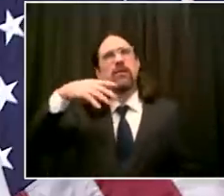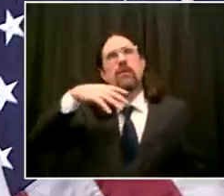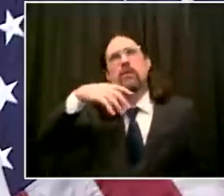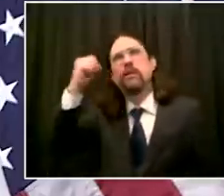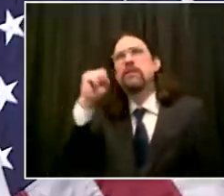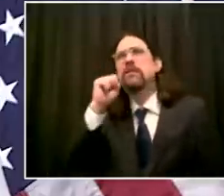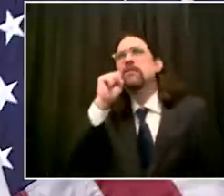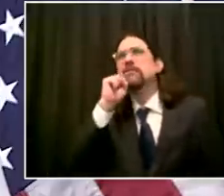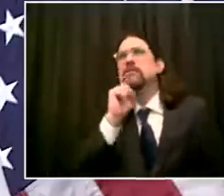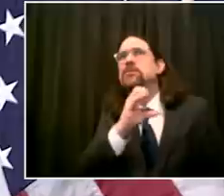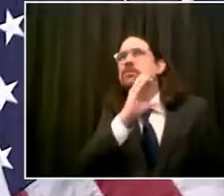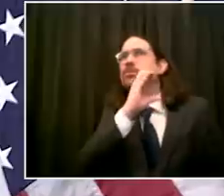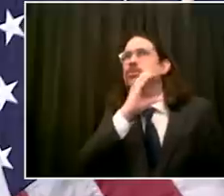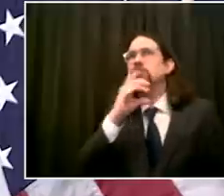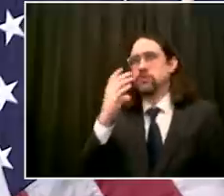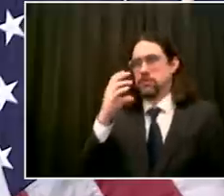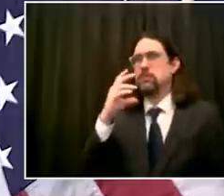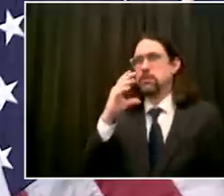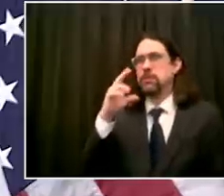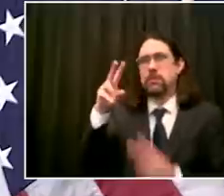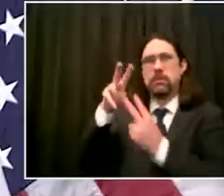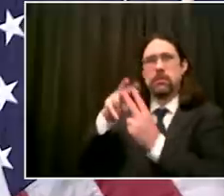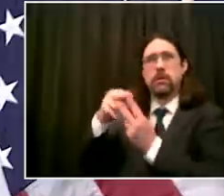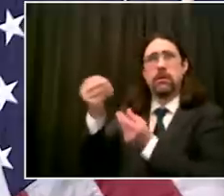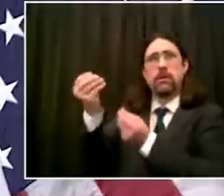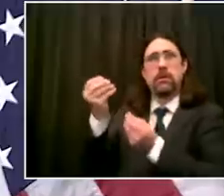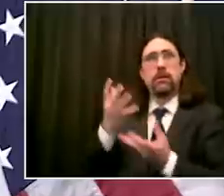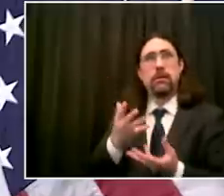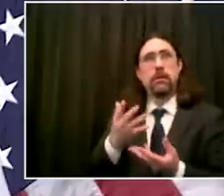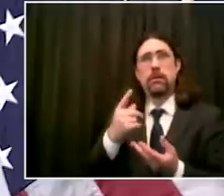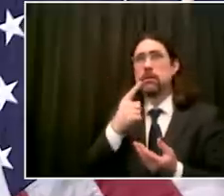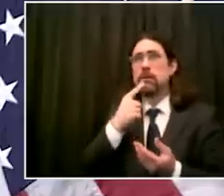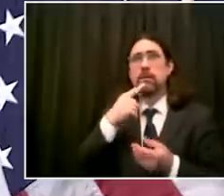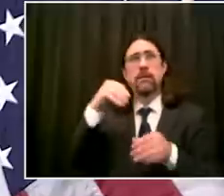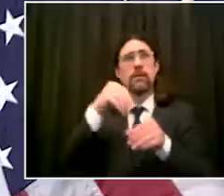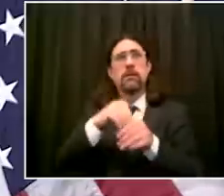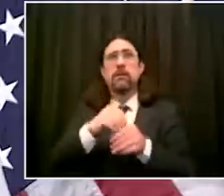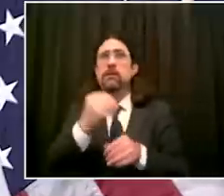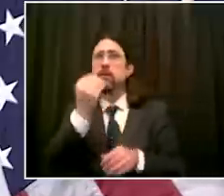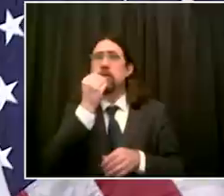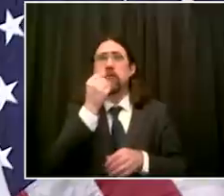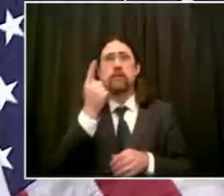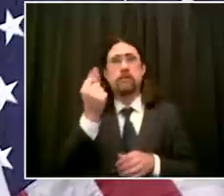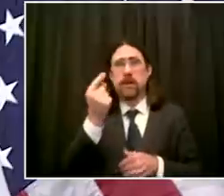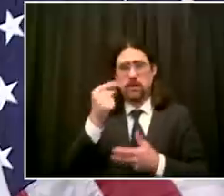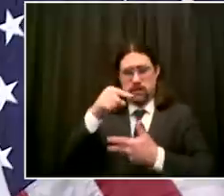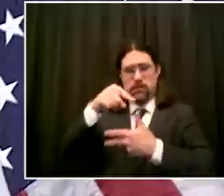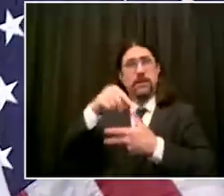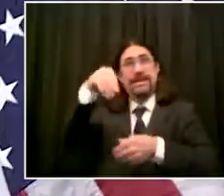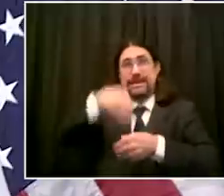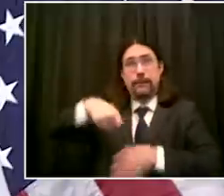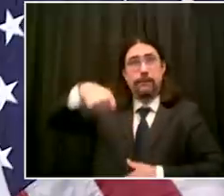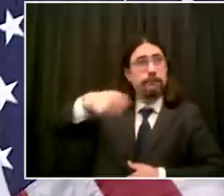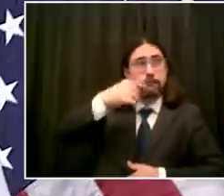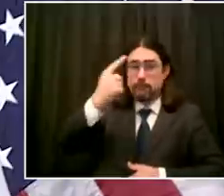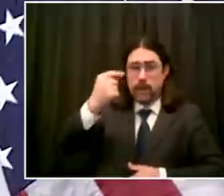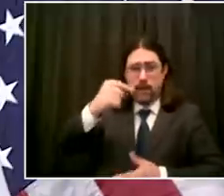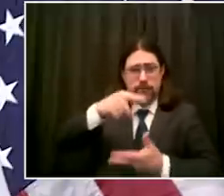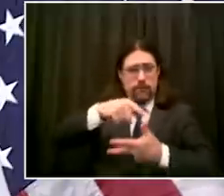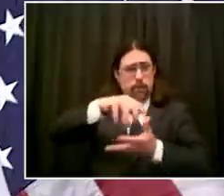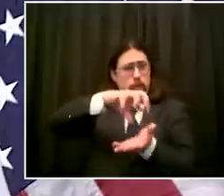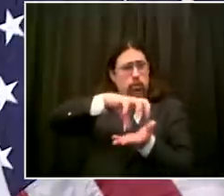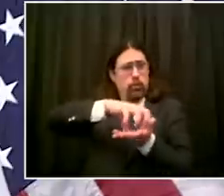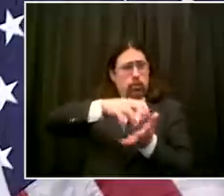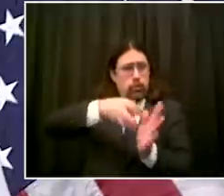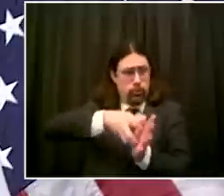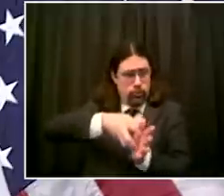controls unquestionably marcia i'm i'm counting my blessings in the middle of this crisis and